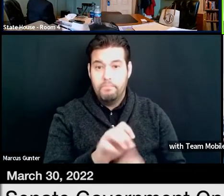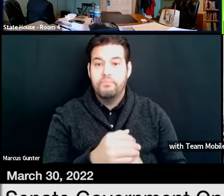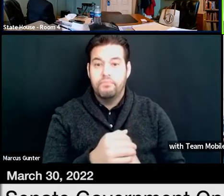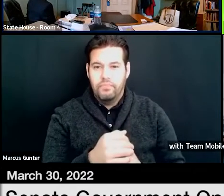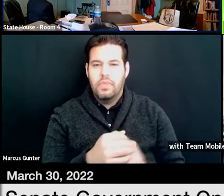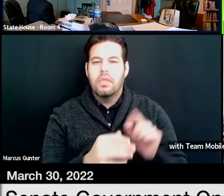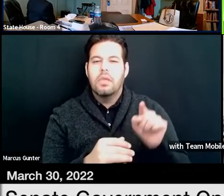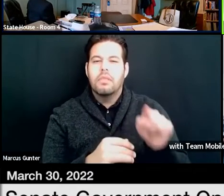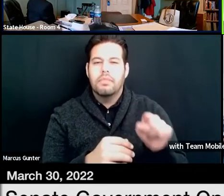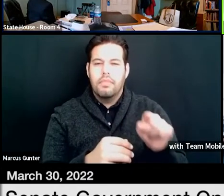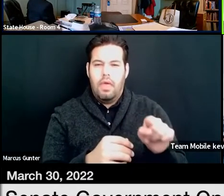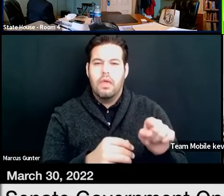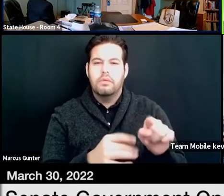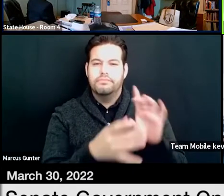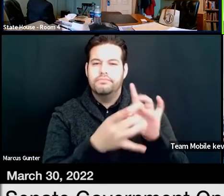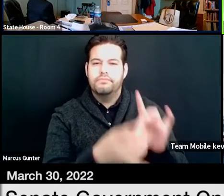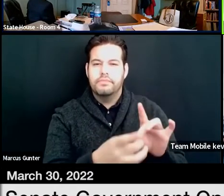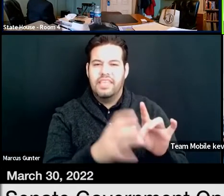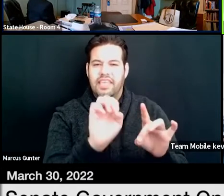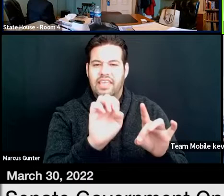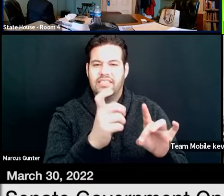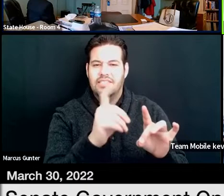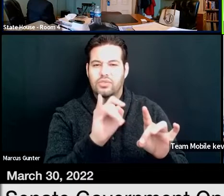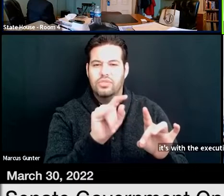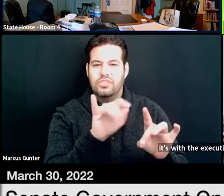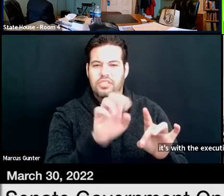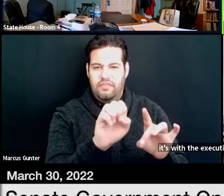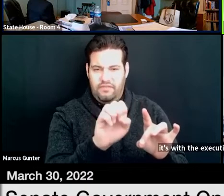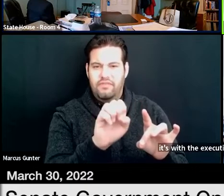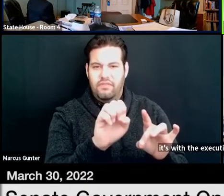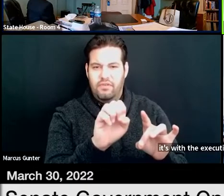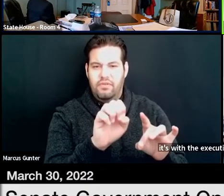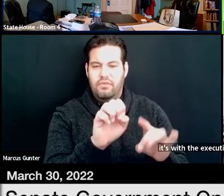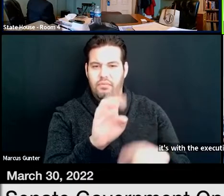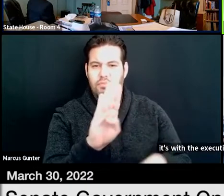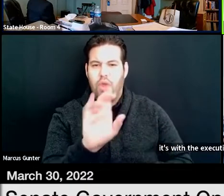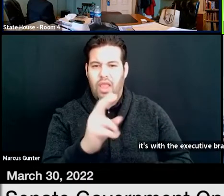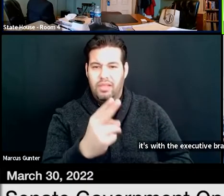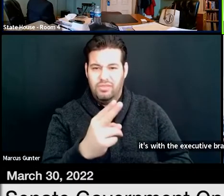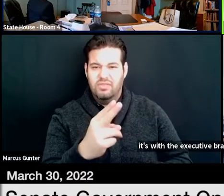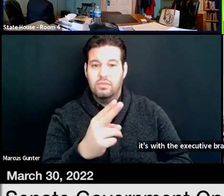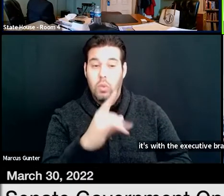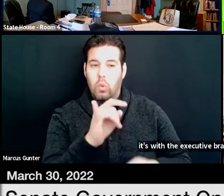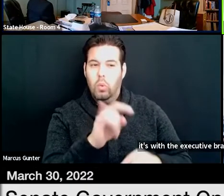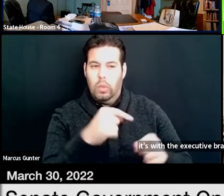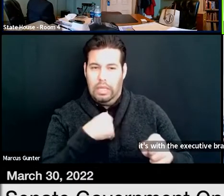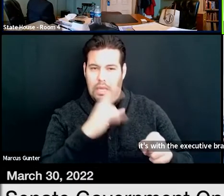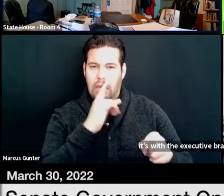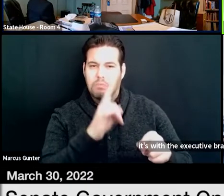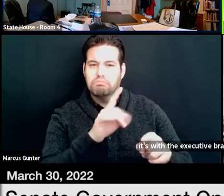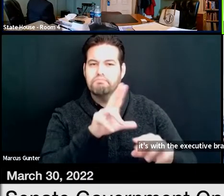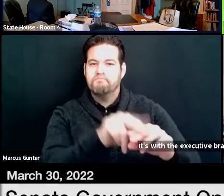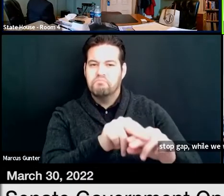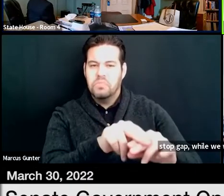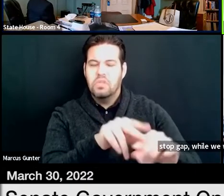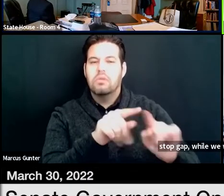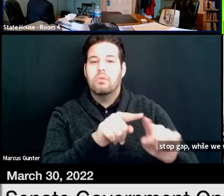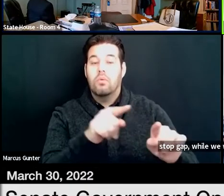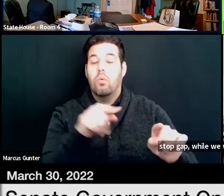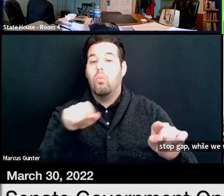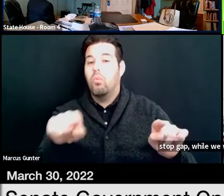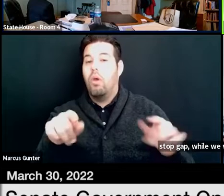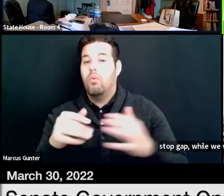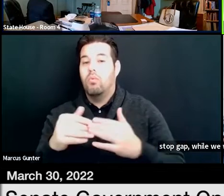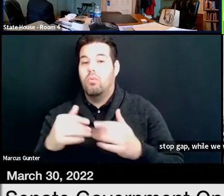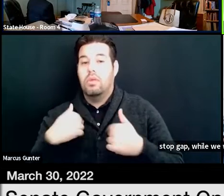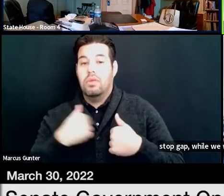the executive branch. So, we're using it as a stopgap while we work on a contract with a company in Vermont